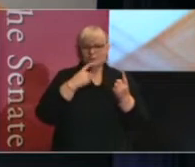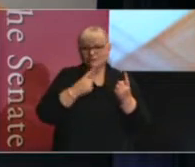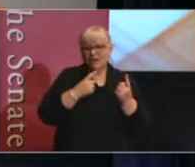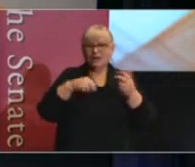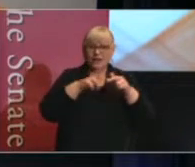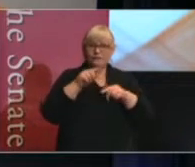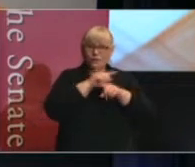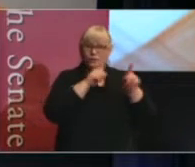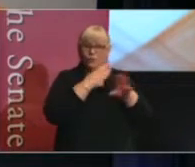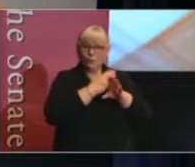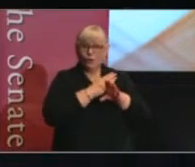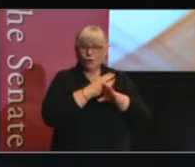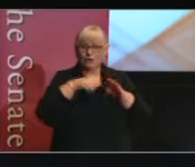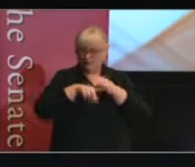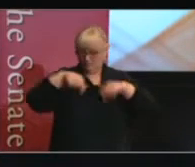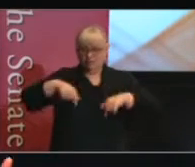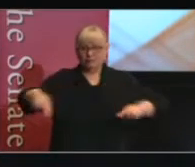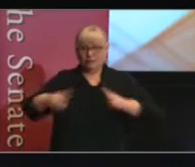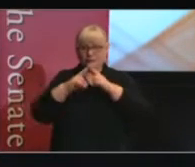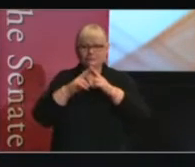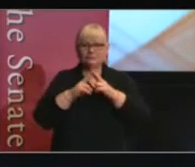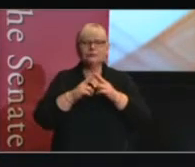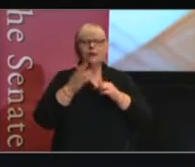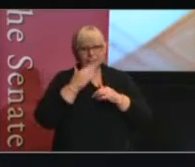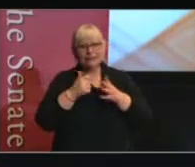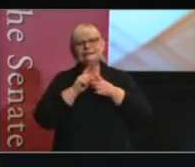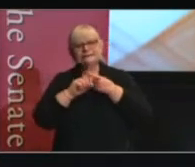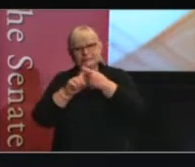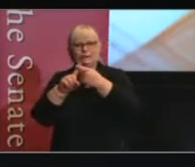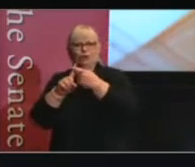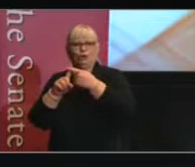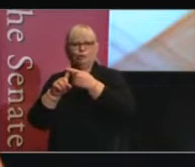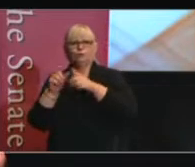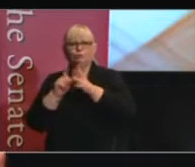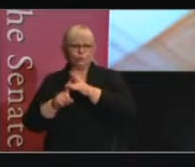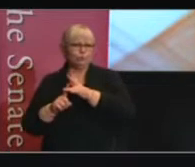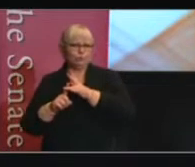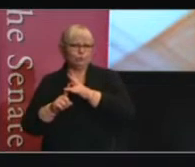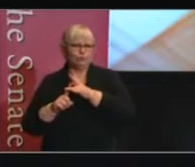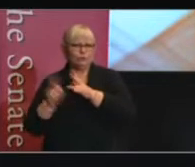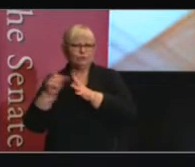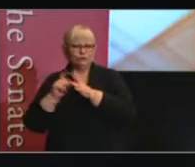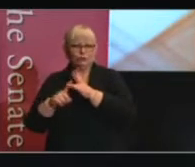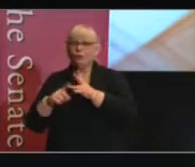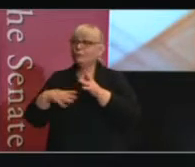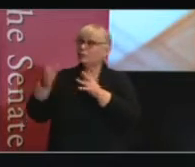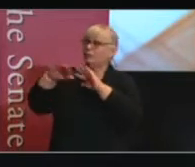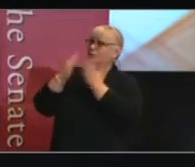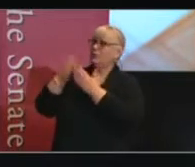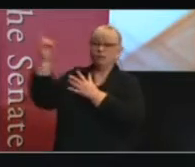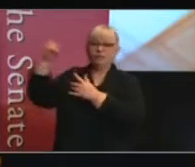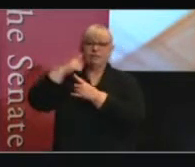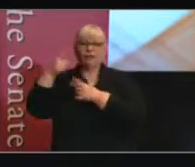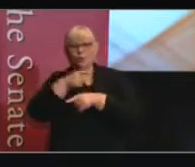currently working in this parliament, please keep doing what you're doing because the rest of the world thinks your work's great.